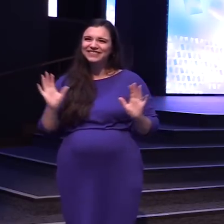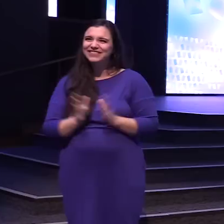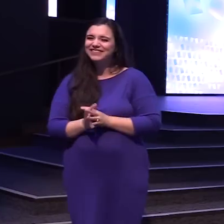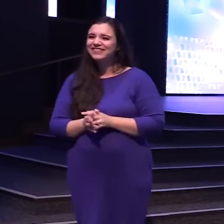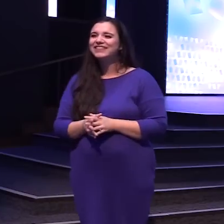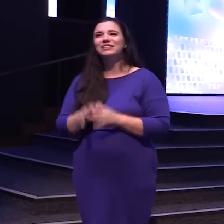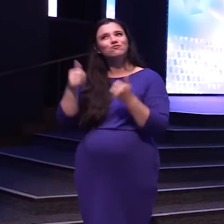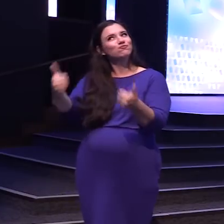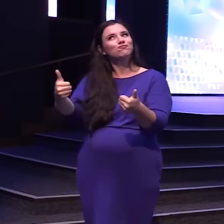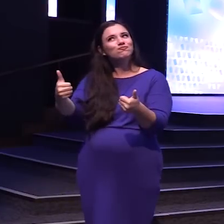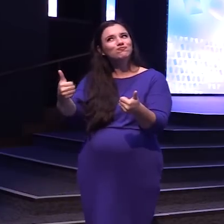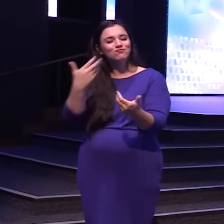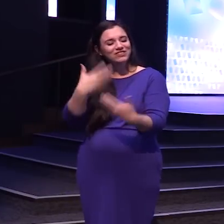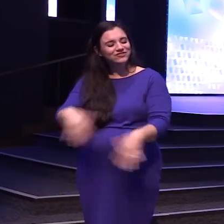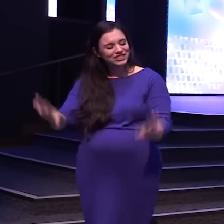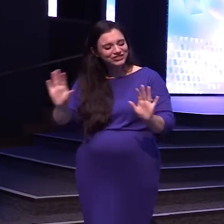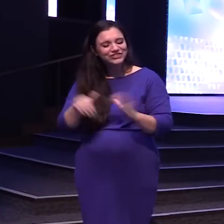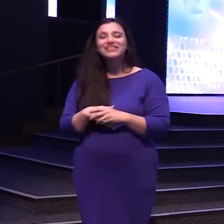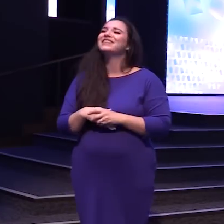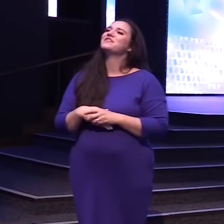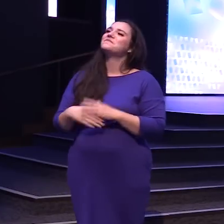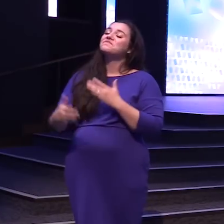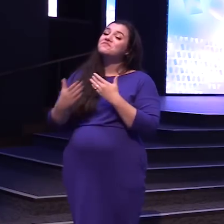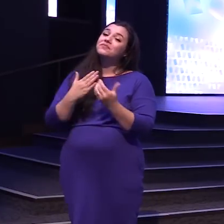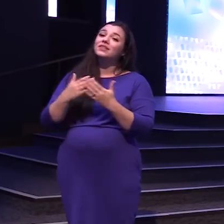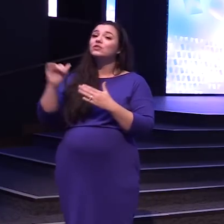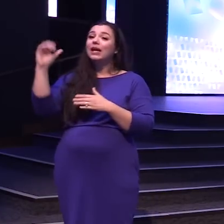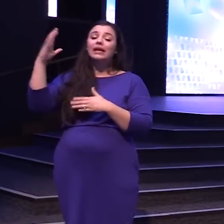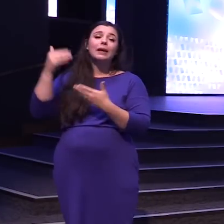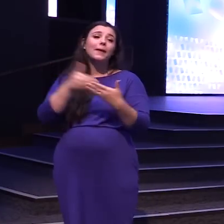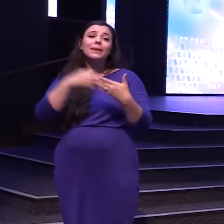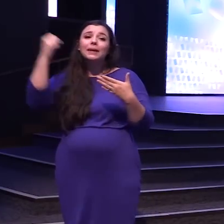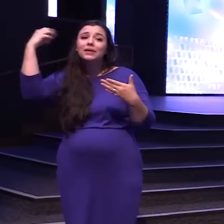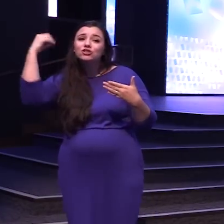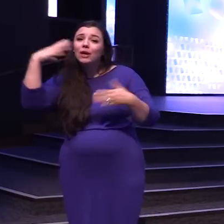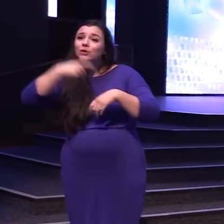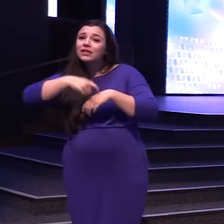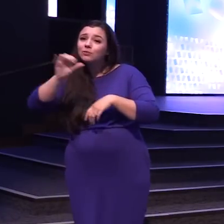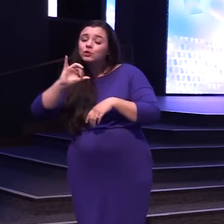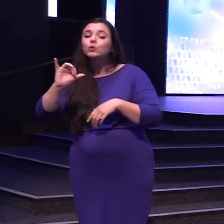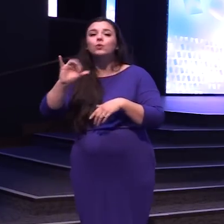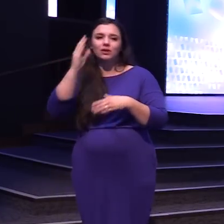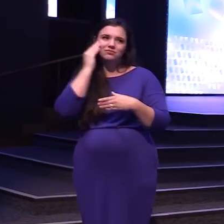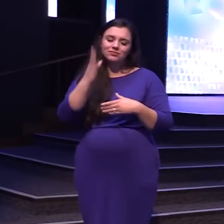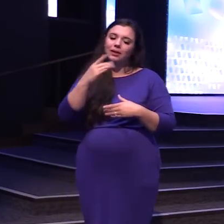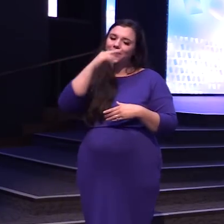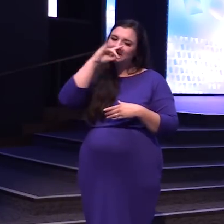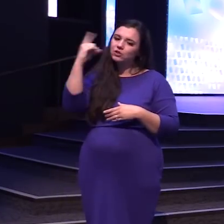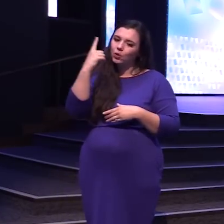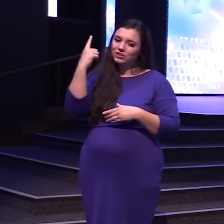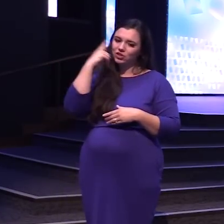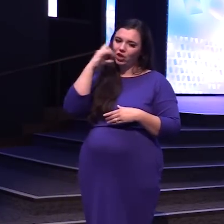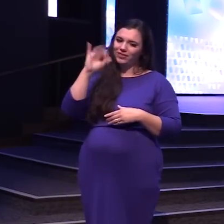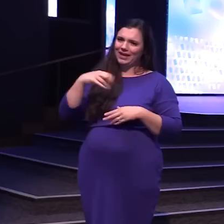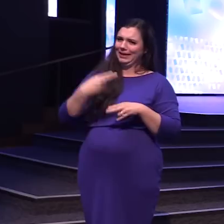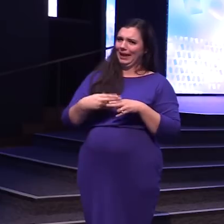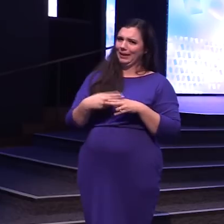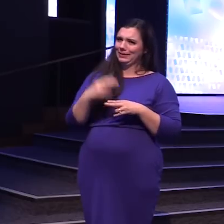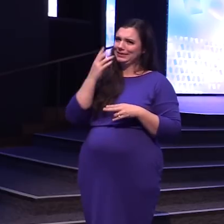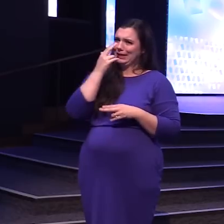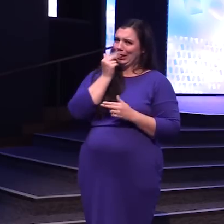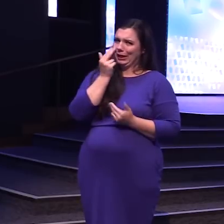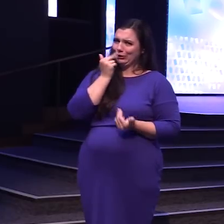Good on ya Alright, so it's like Baby shower season Which, side note My kids have always thought That name is just like